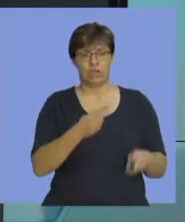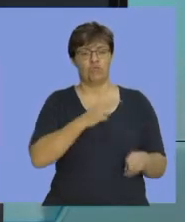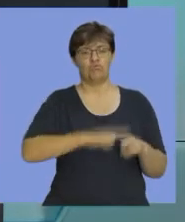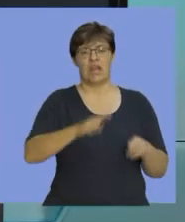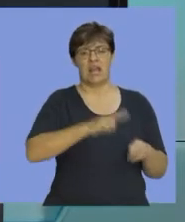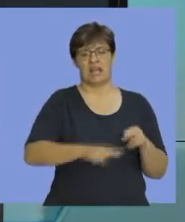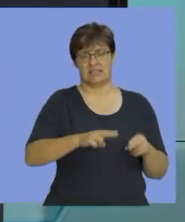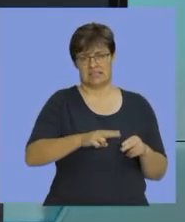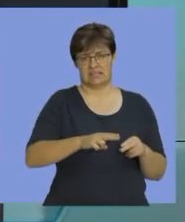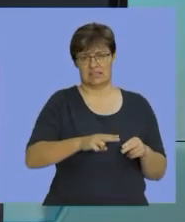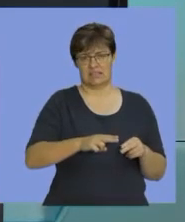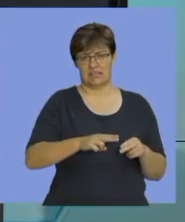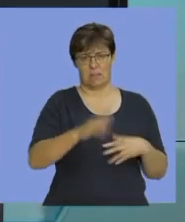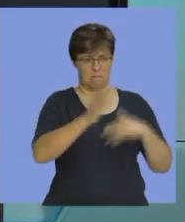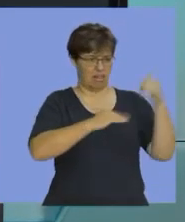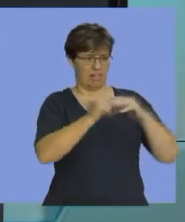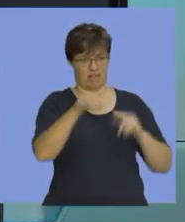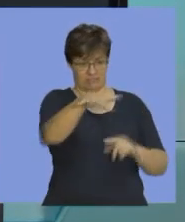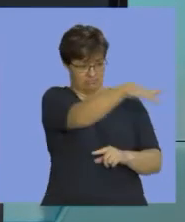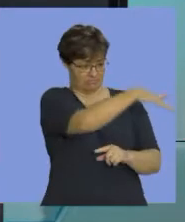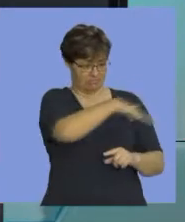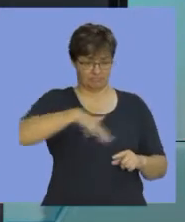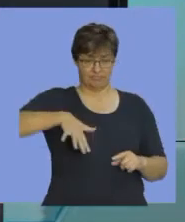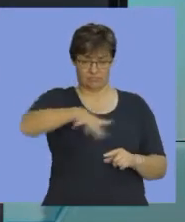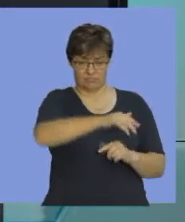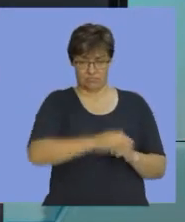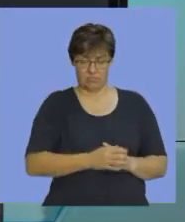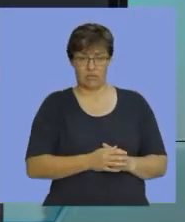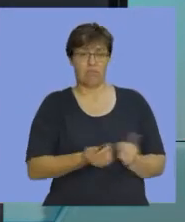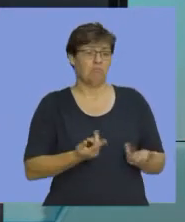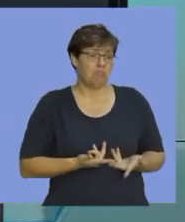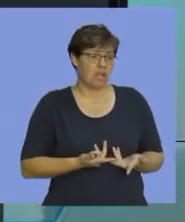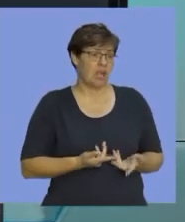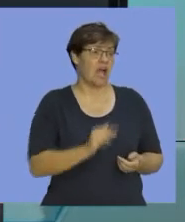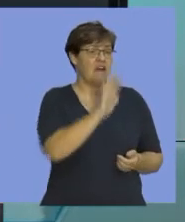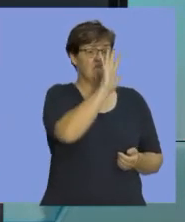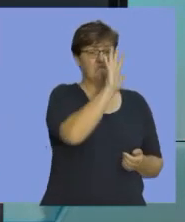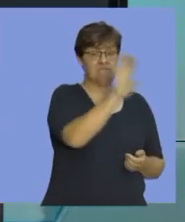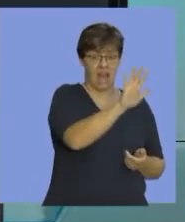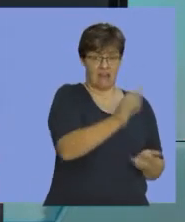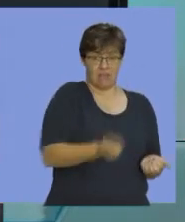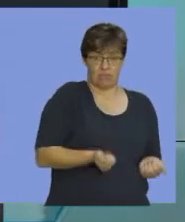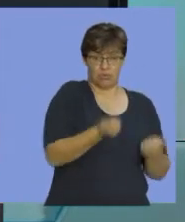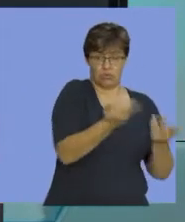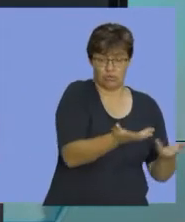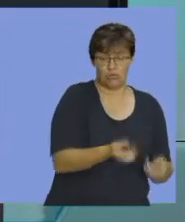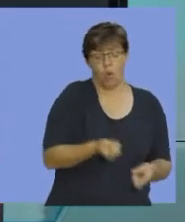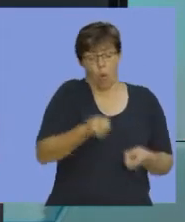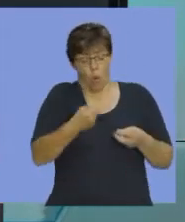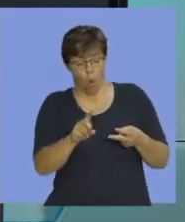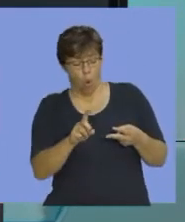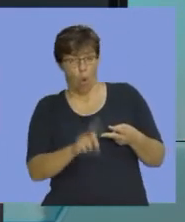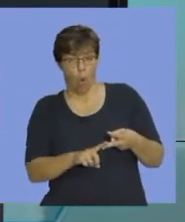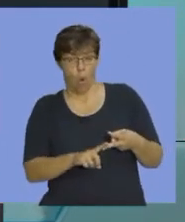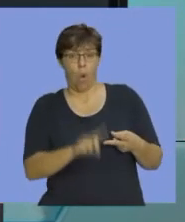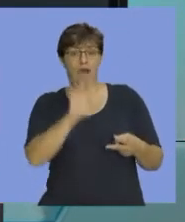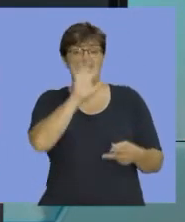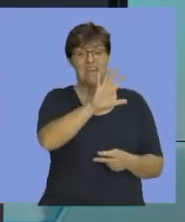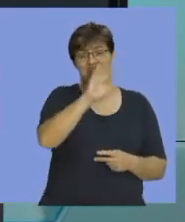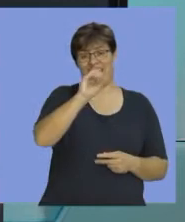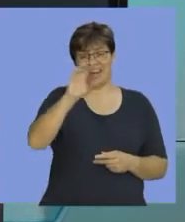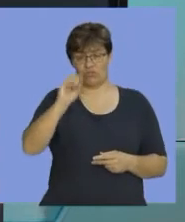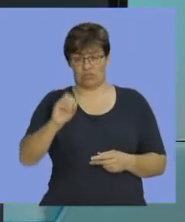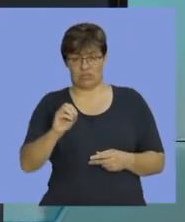premises, right? Whether you produce five items or whether you produce 500